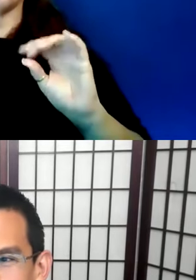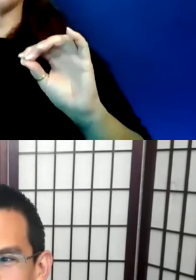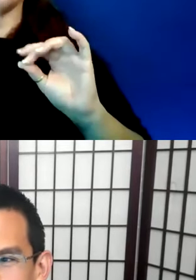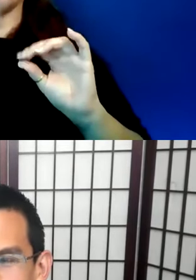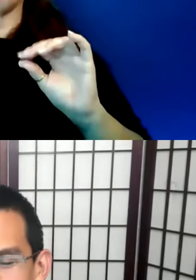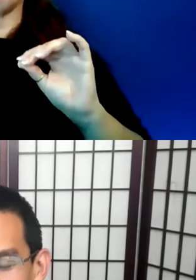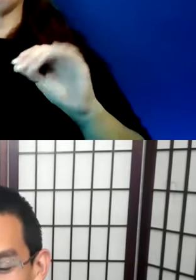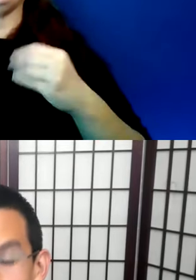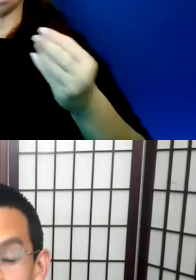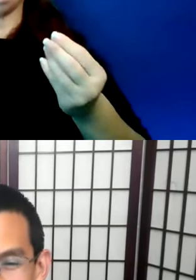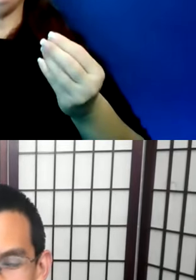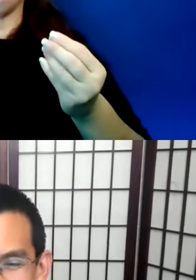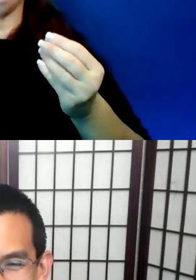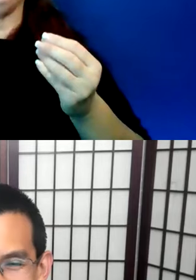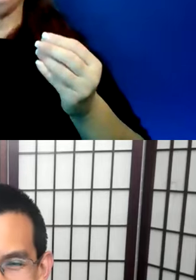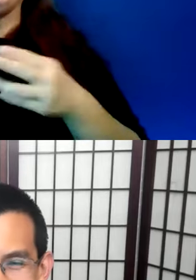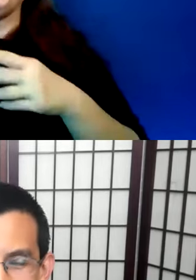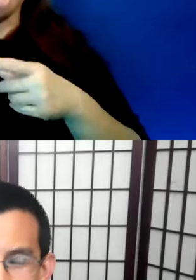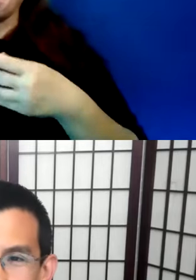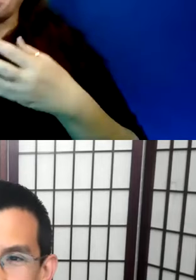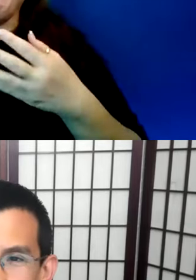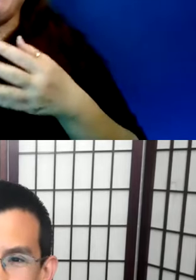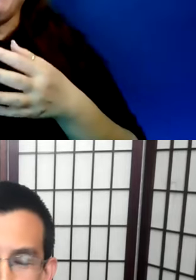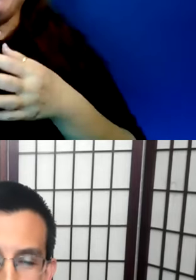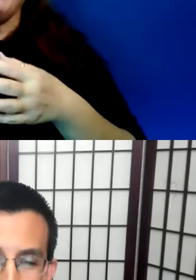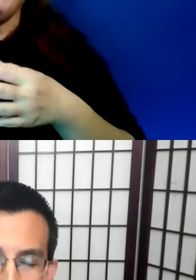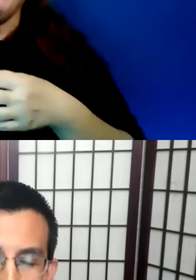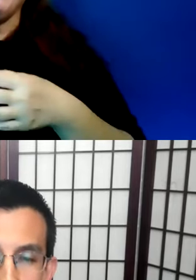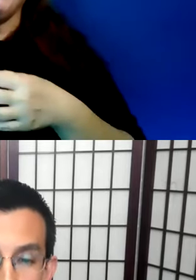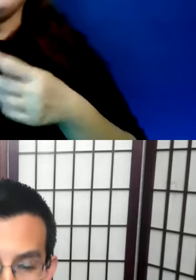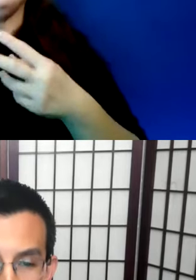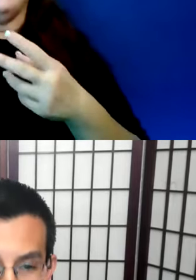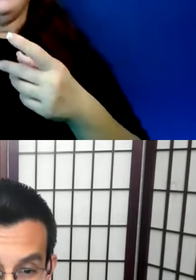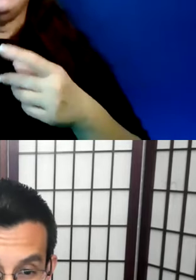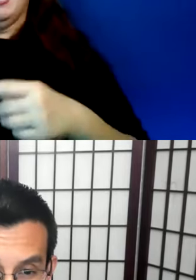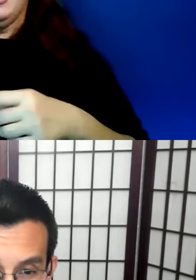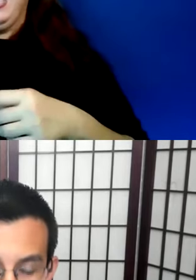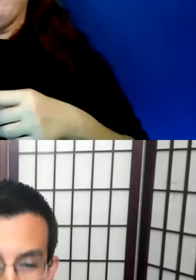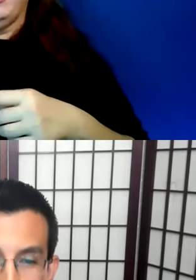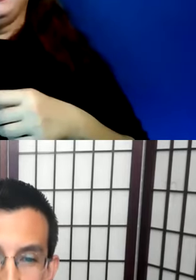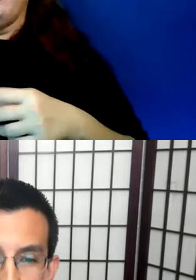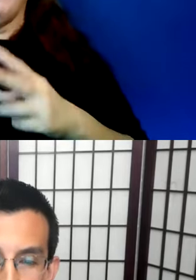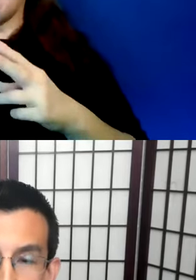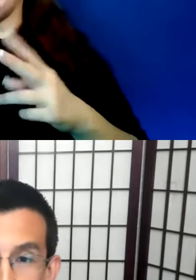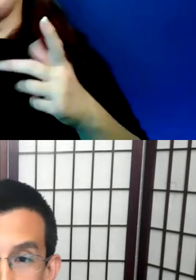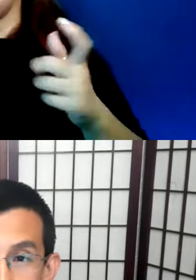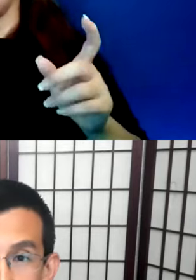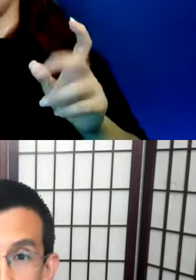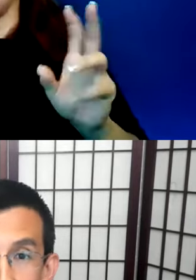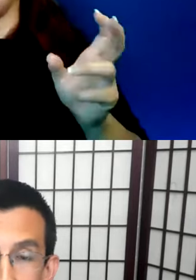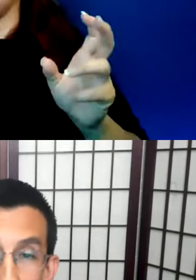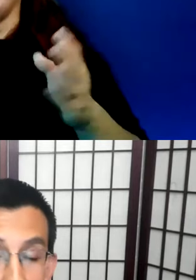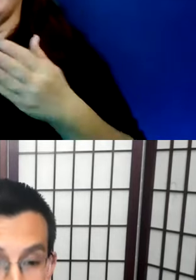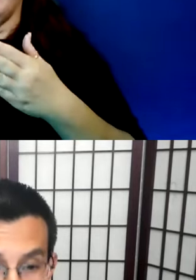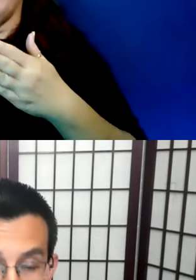sort of make some quick commentary about that matter. capitalism is a huge issue. And it goes hand in hand